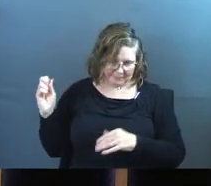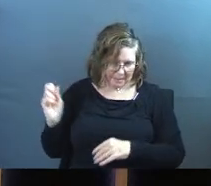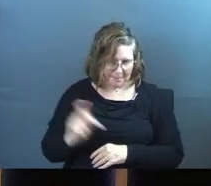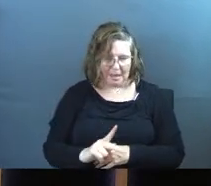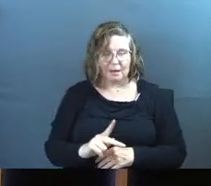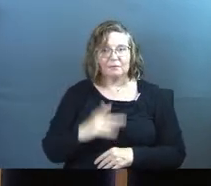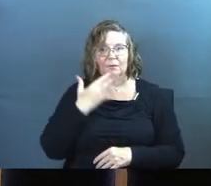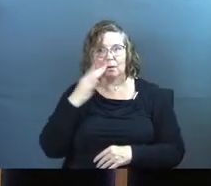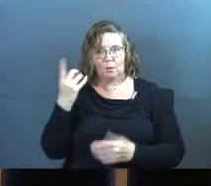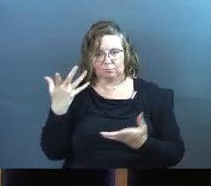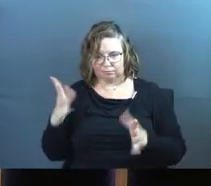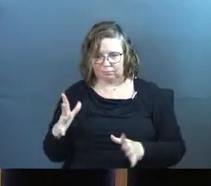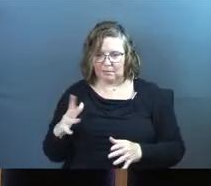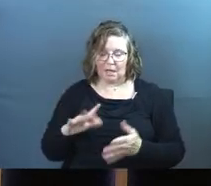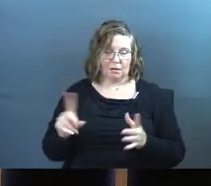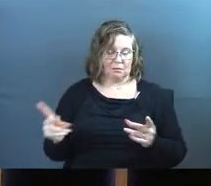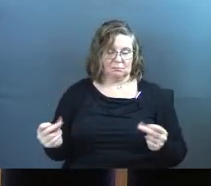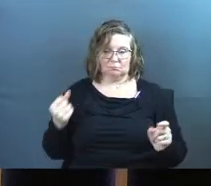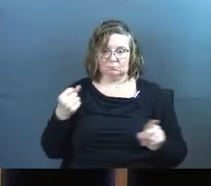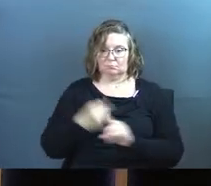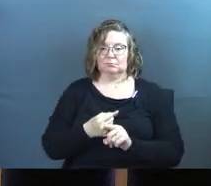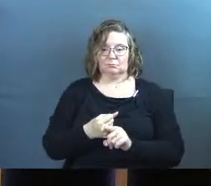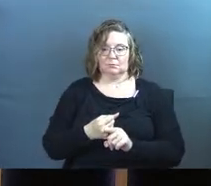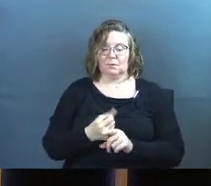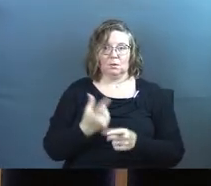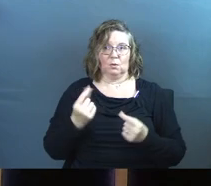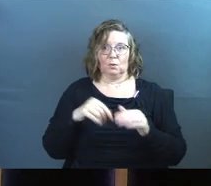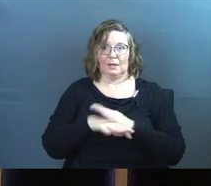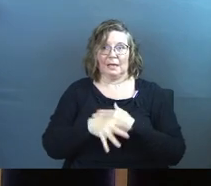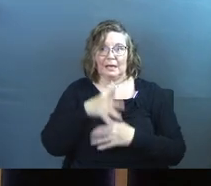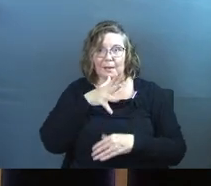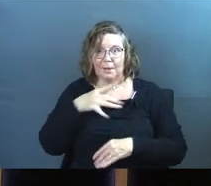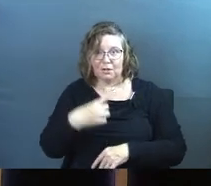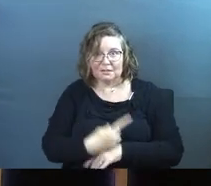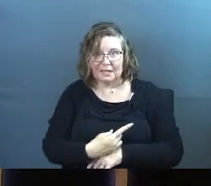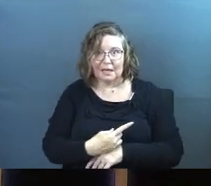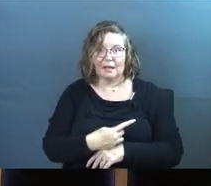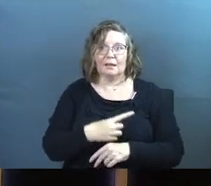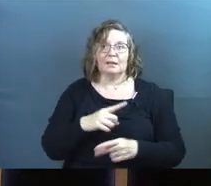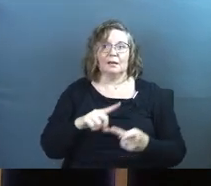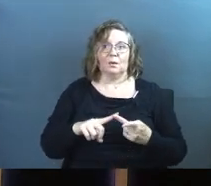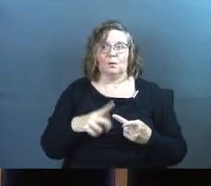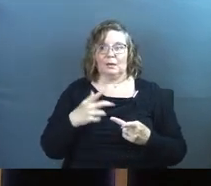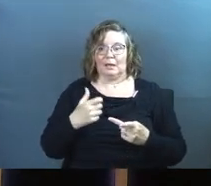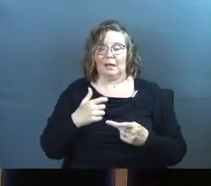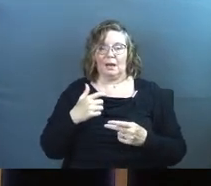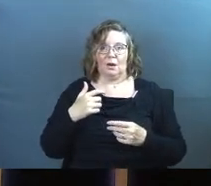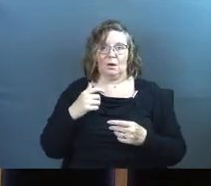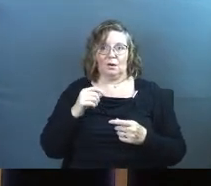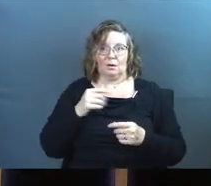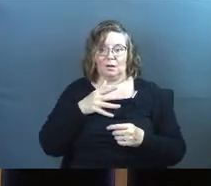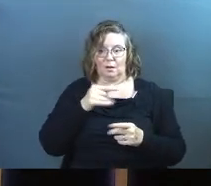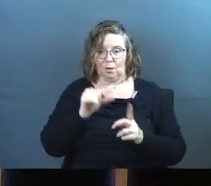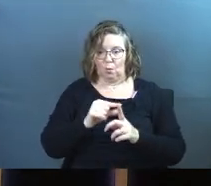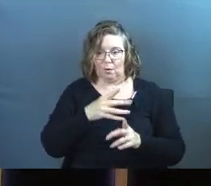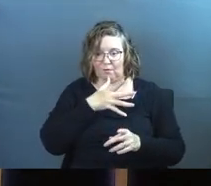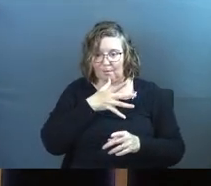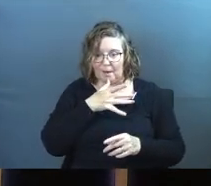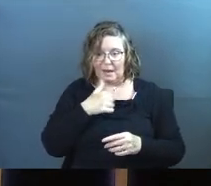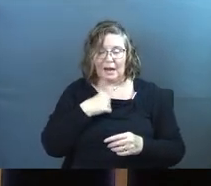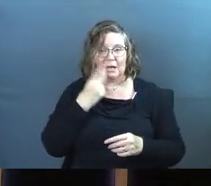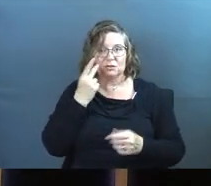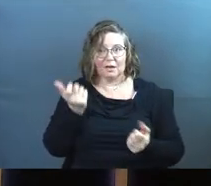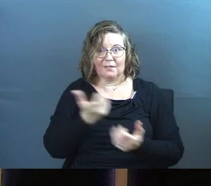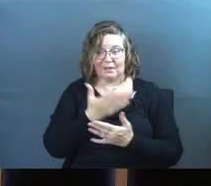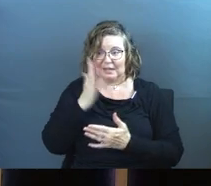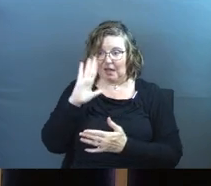all of a sudden it was like we're going into Mother's Day and we got a word for moms and I